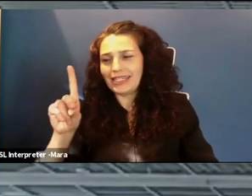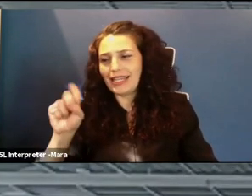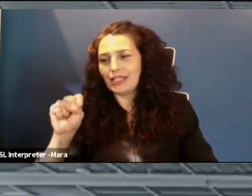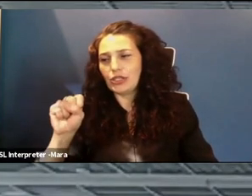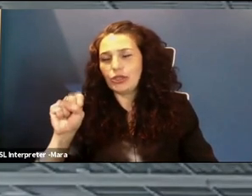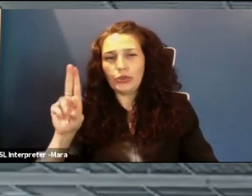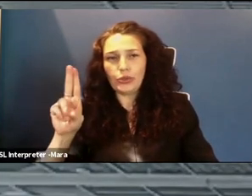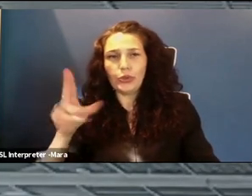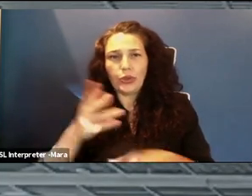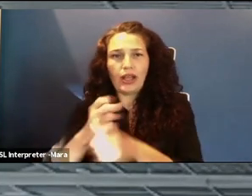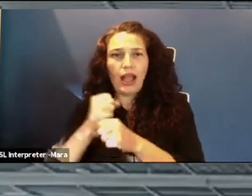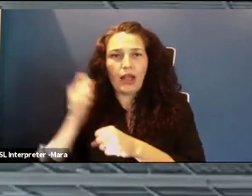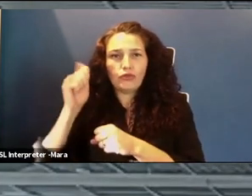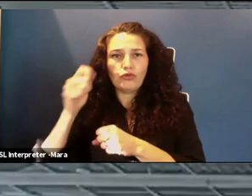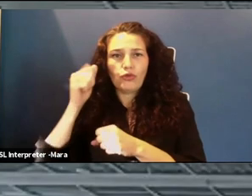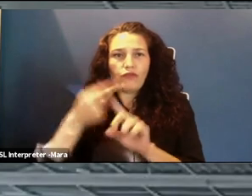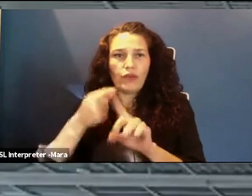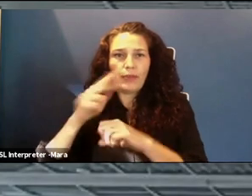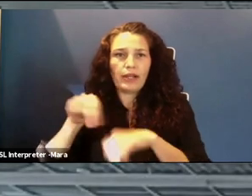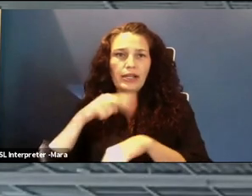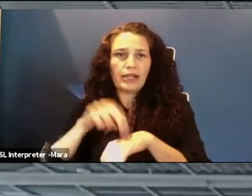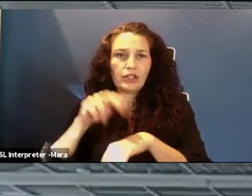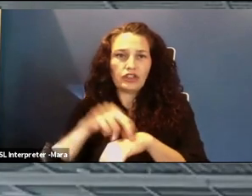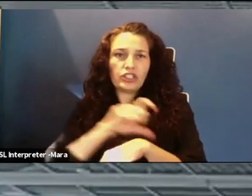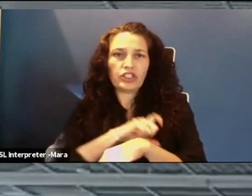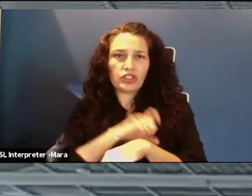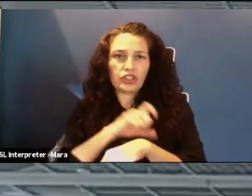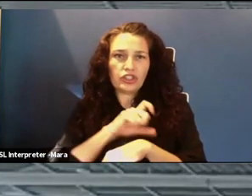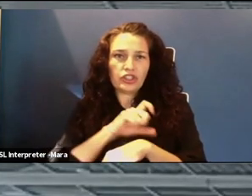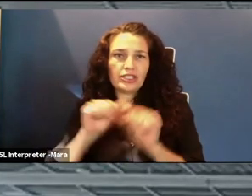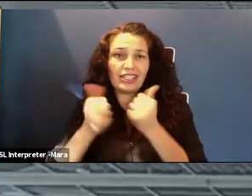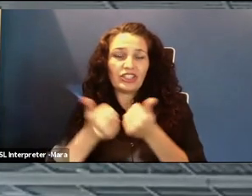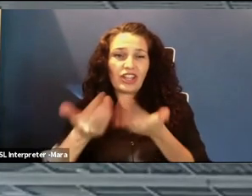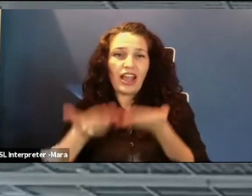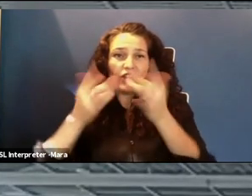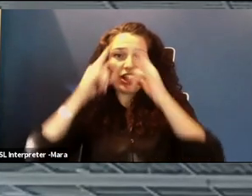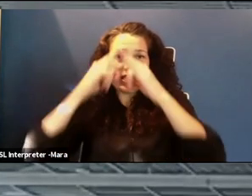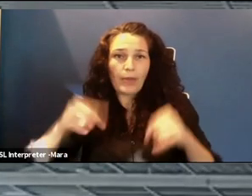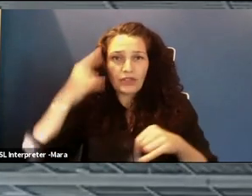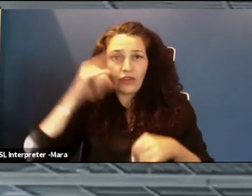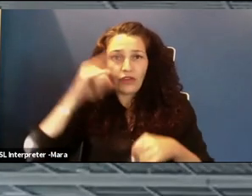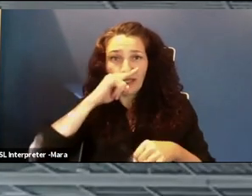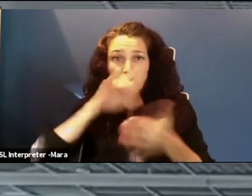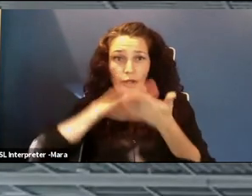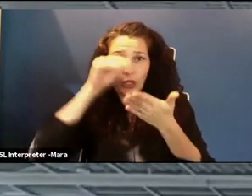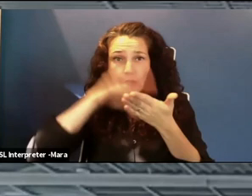National Security Agency to offer camps for kids to learn about cybersecurity.